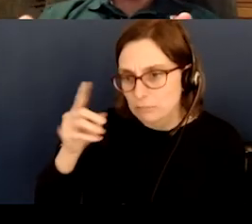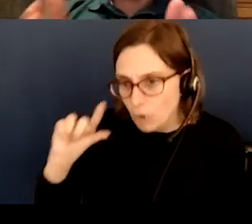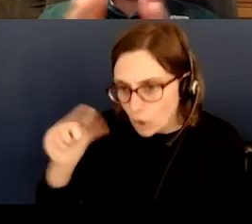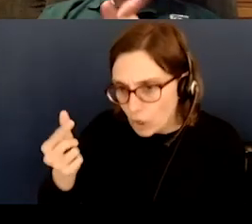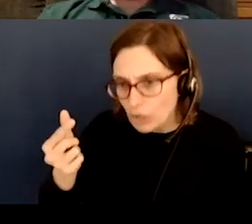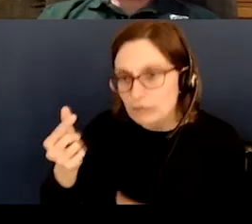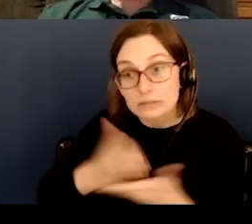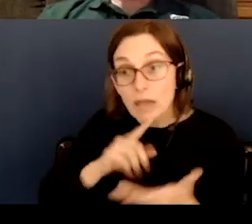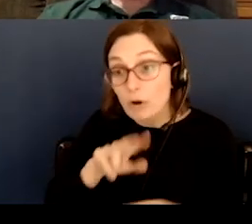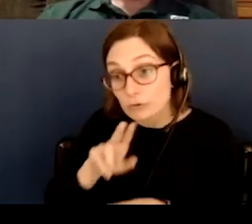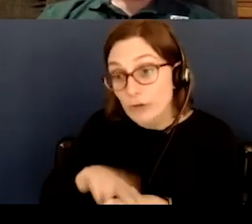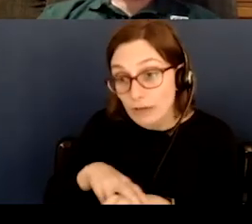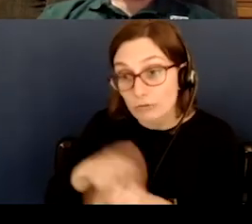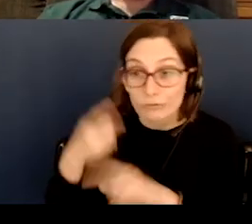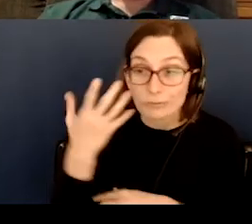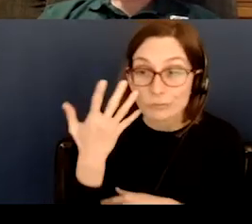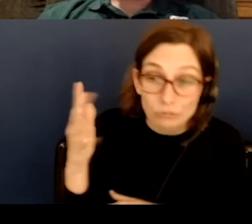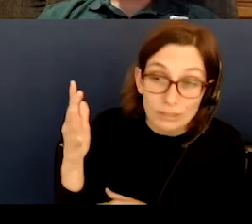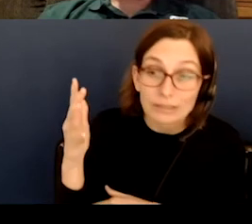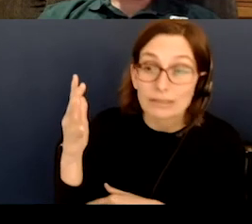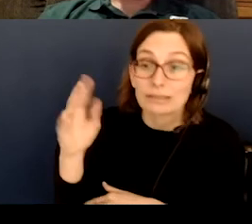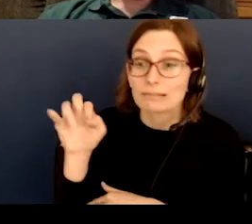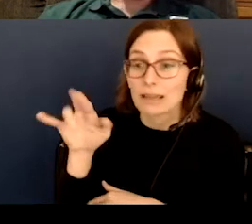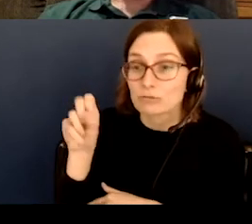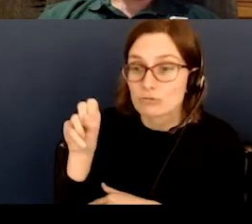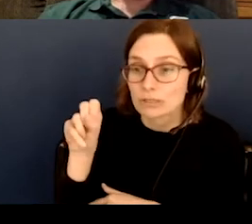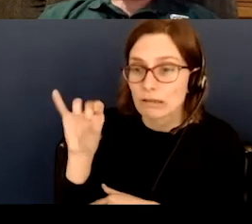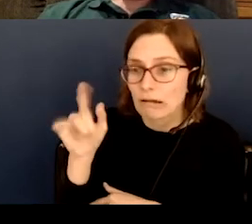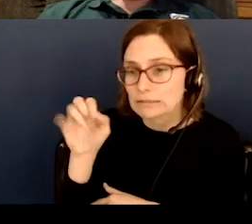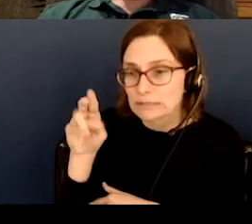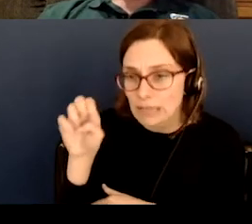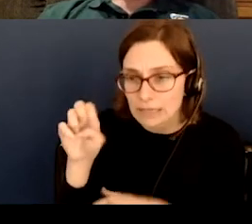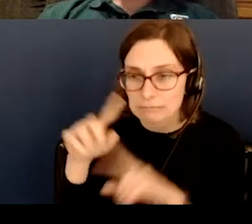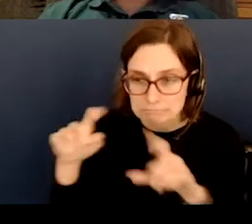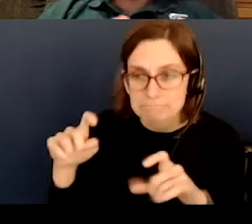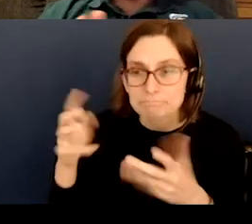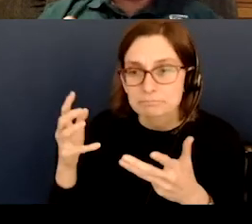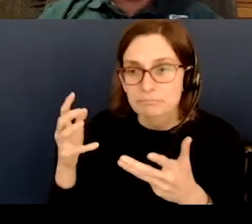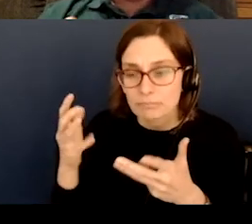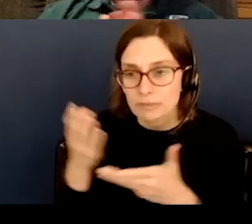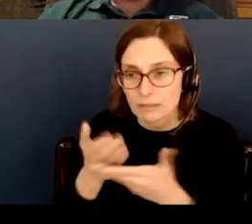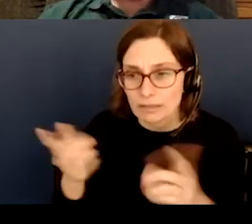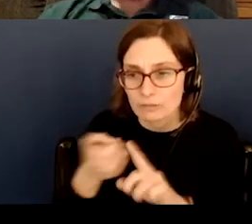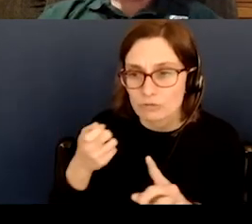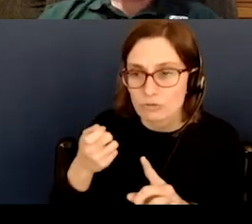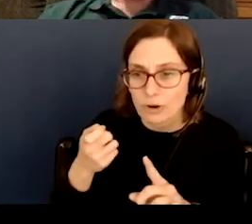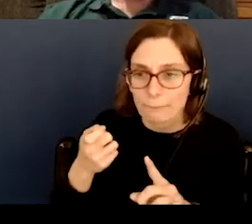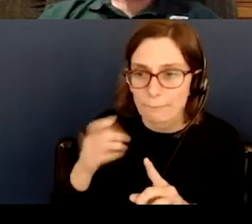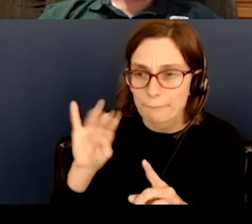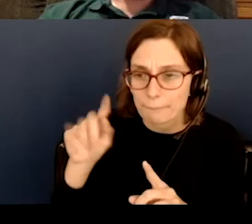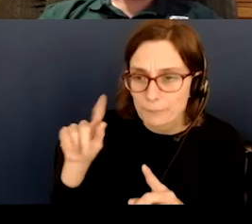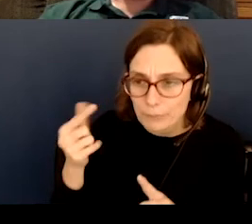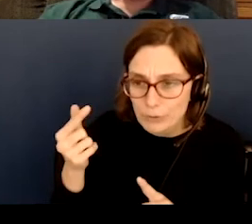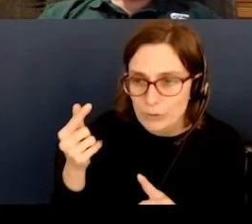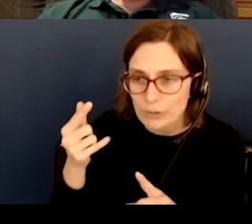natural, coming from trees, nitrous oxides and things like that, and things coming from burning fuels. So there's